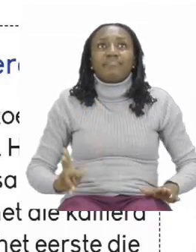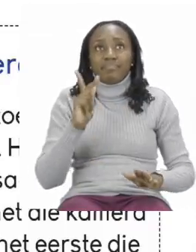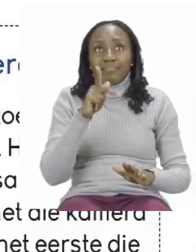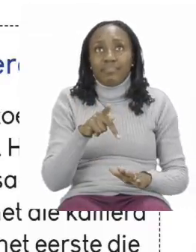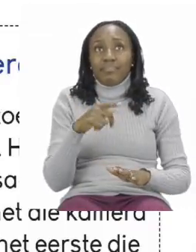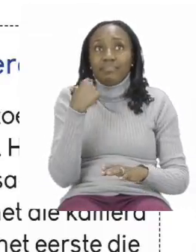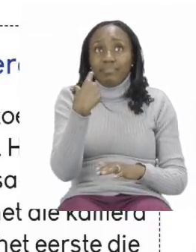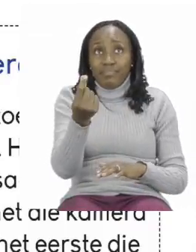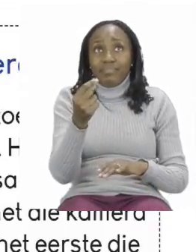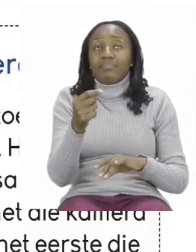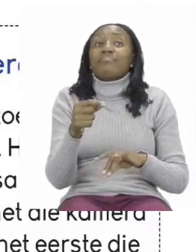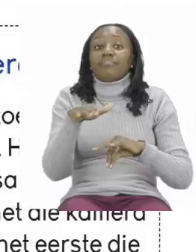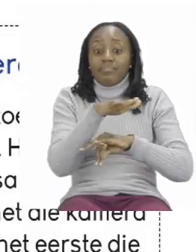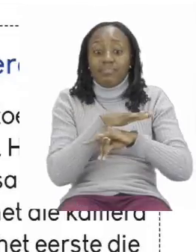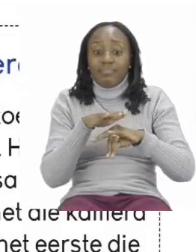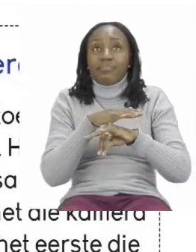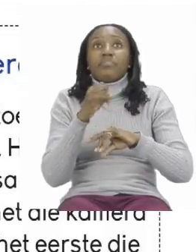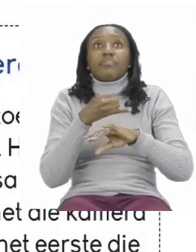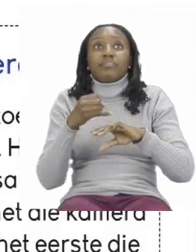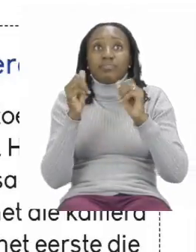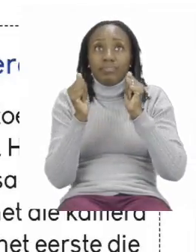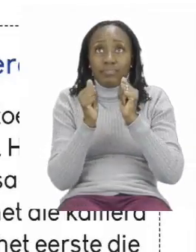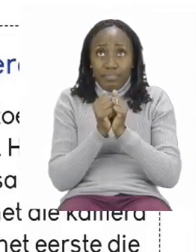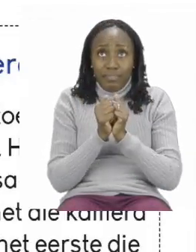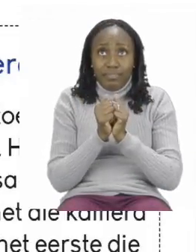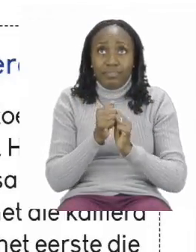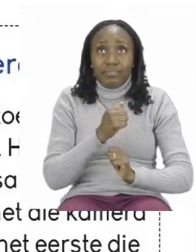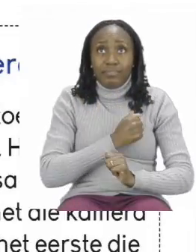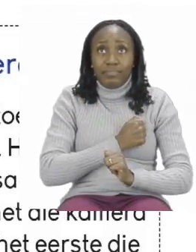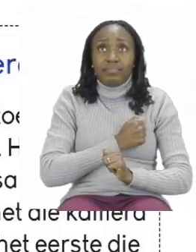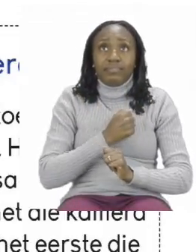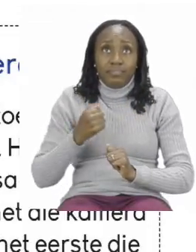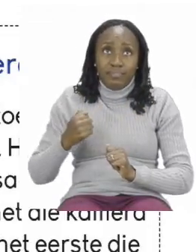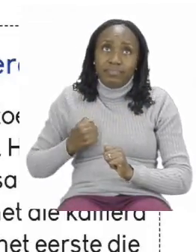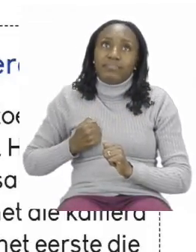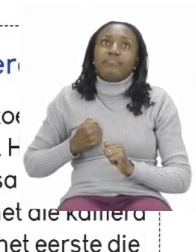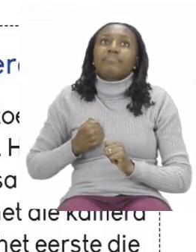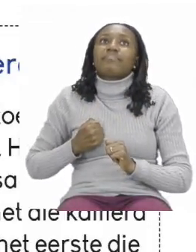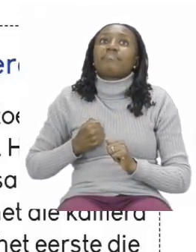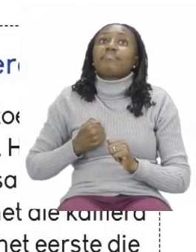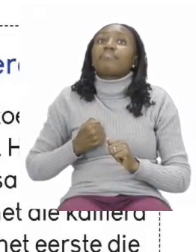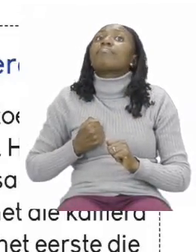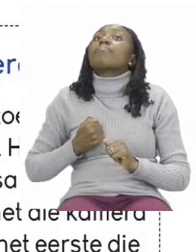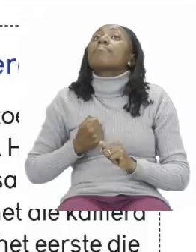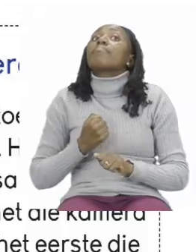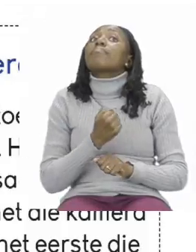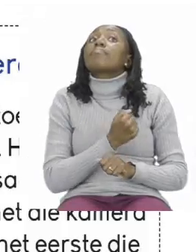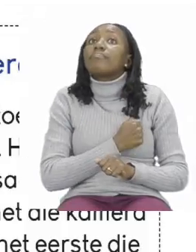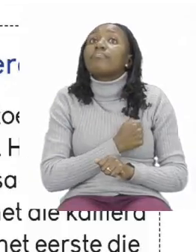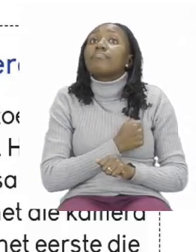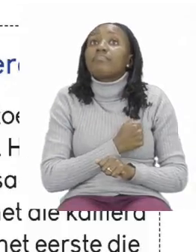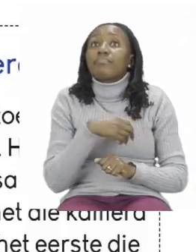the zoo with her mom and dad. Her mom brought some